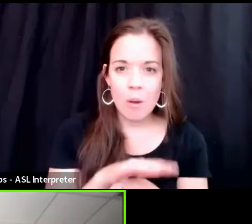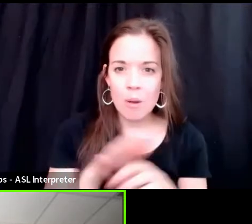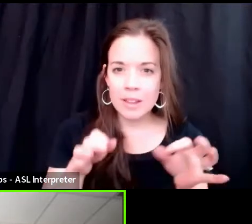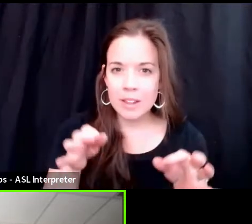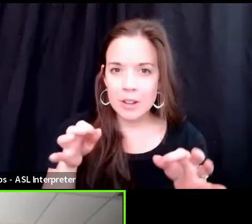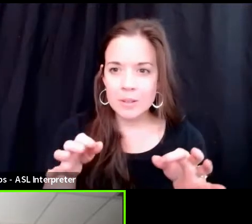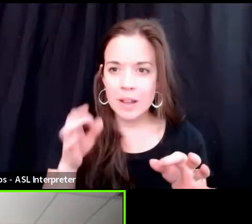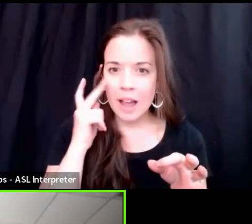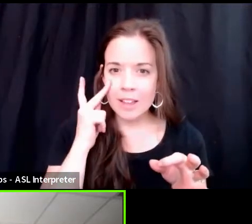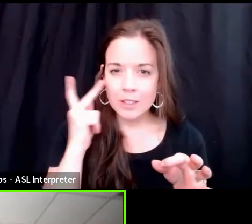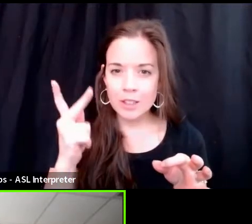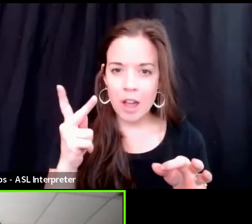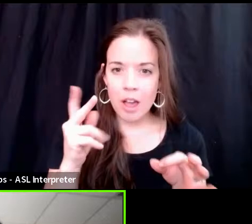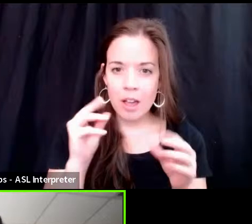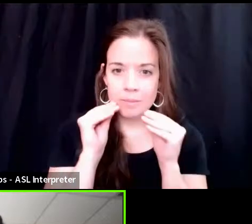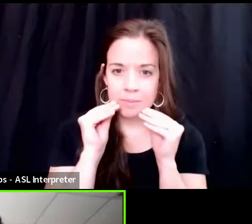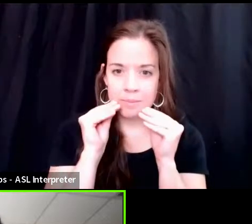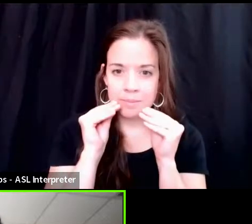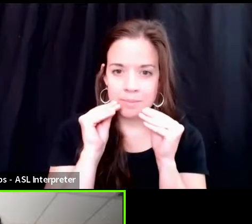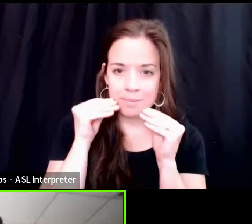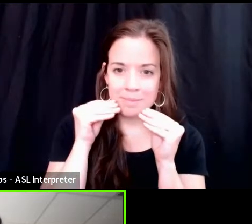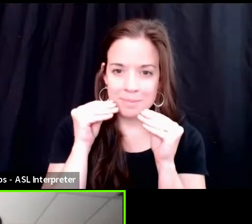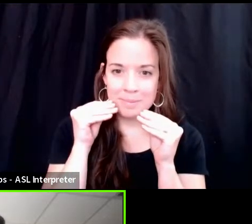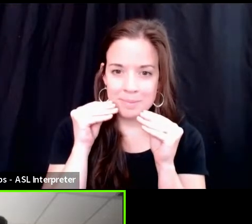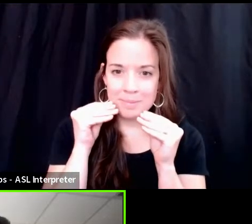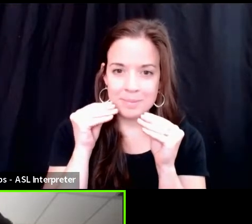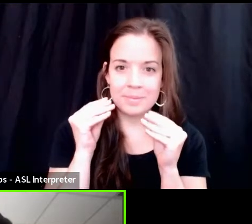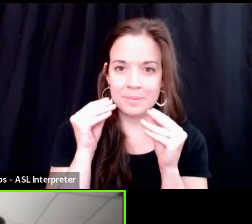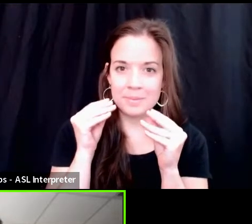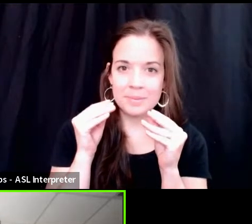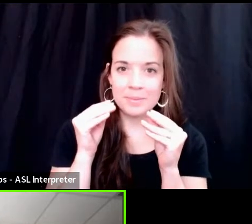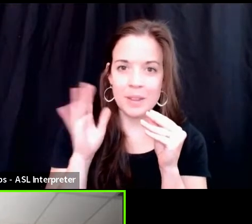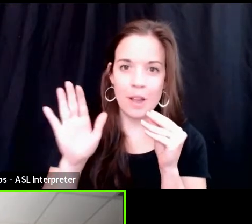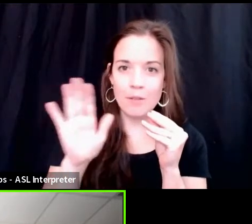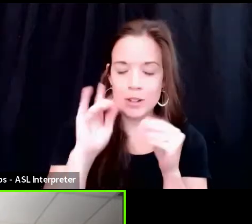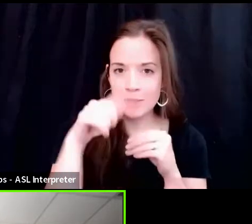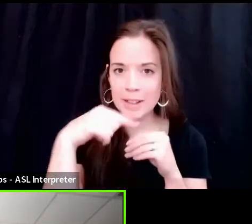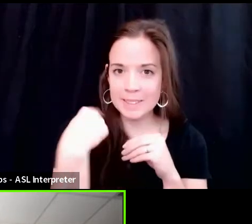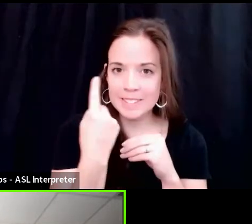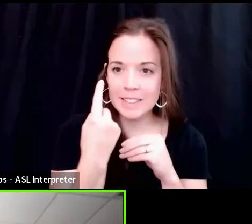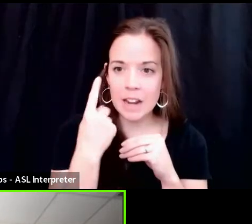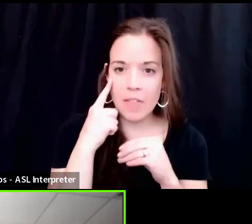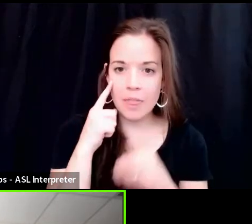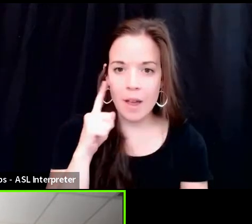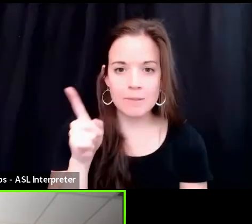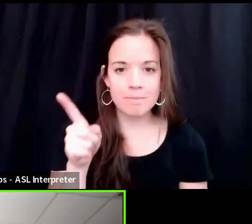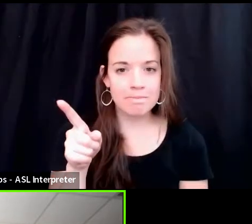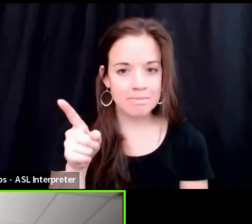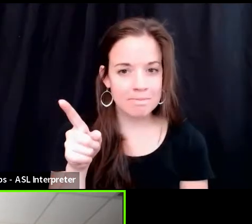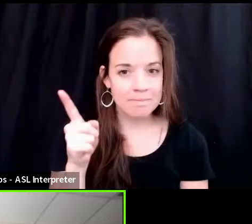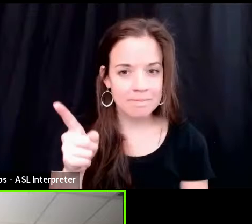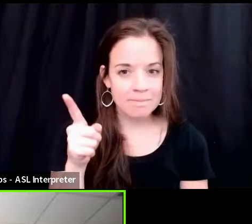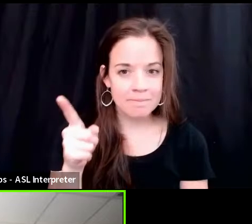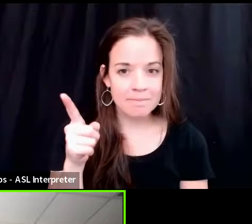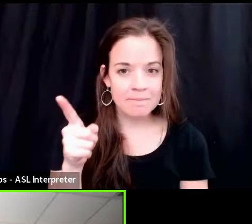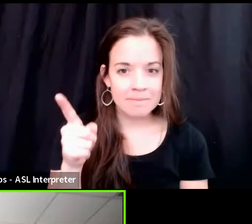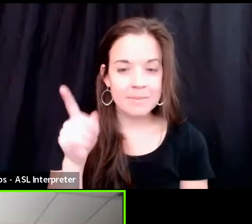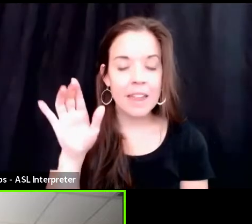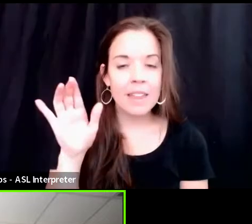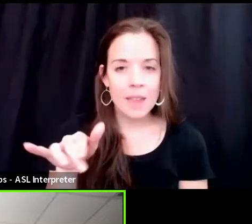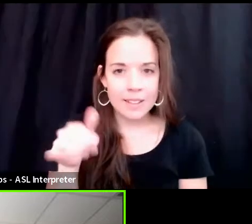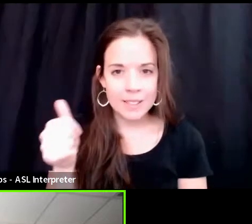tiniest little crack of a smile at the corner of her mouth. And I thought, now that is self-control